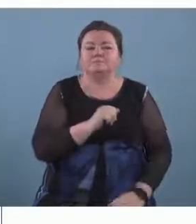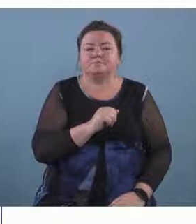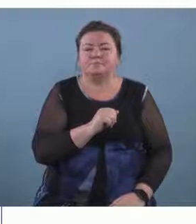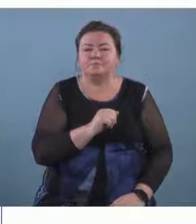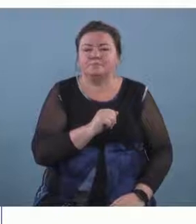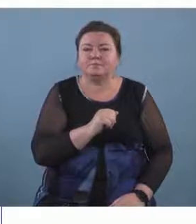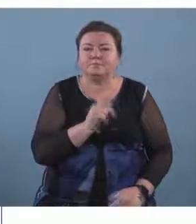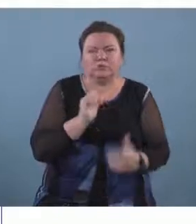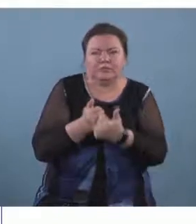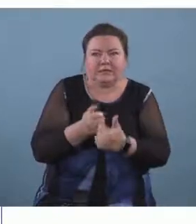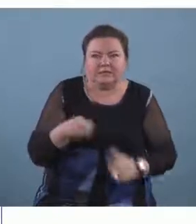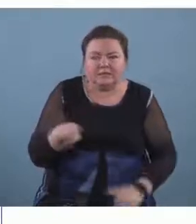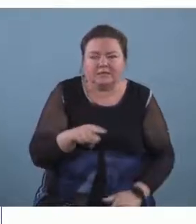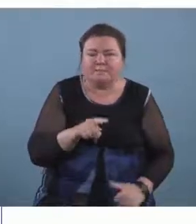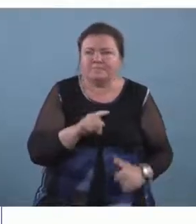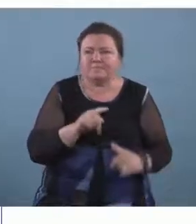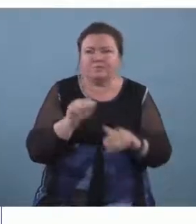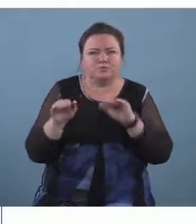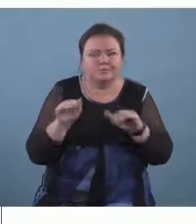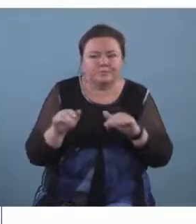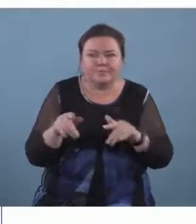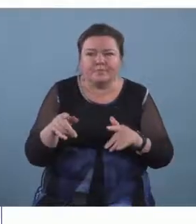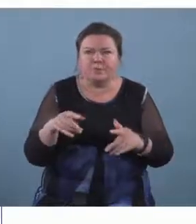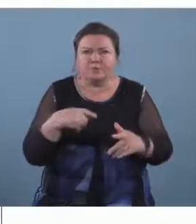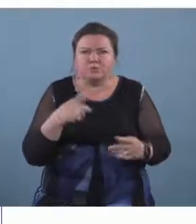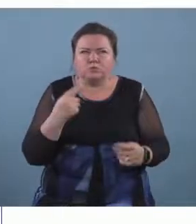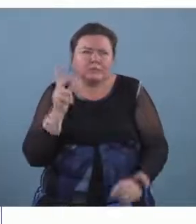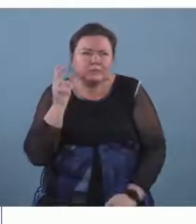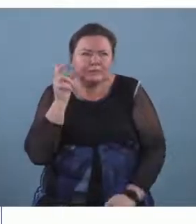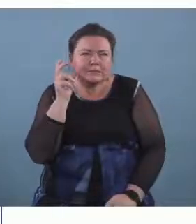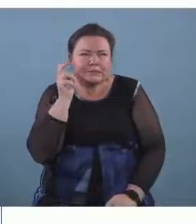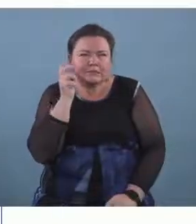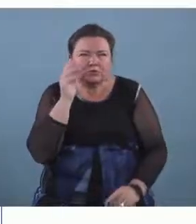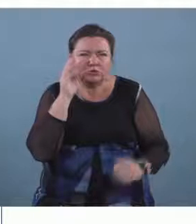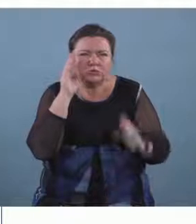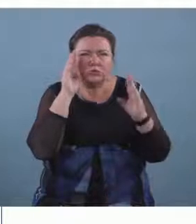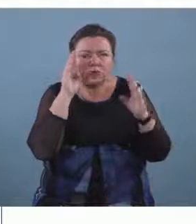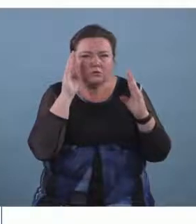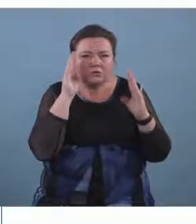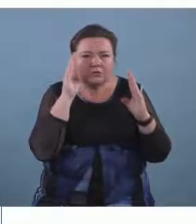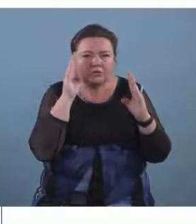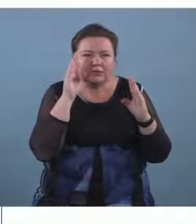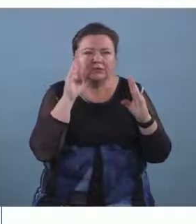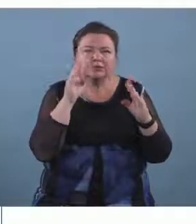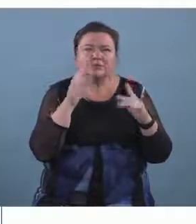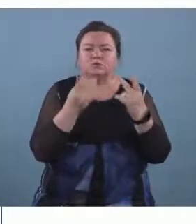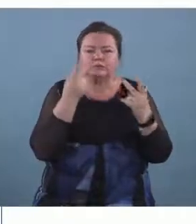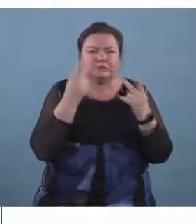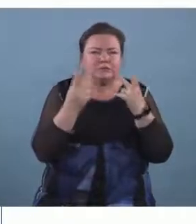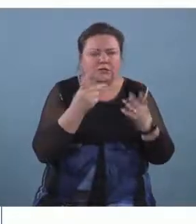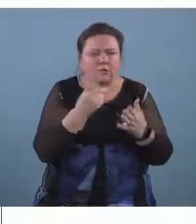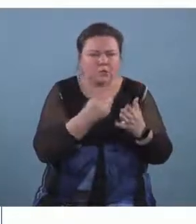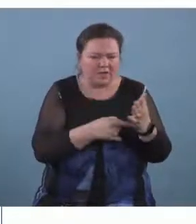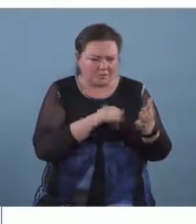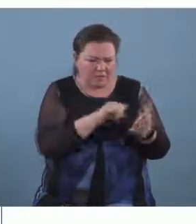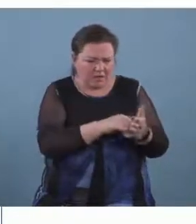you're challenging them um to you know to listen to watch to concentrate and um try and perceive what is actually playing